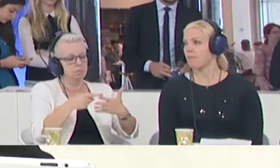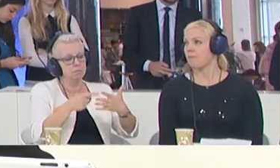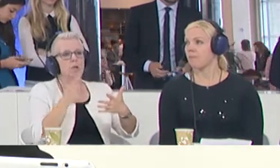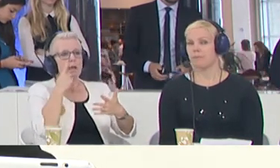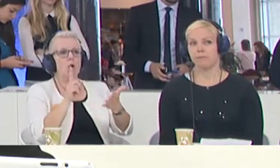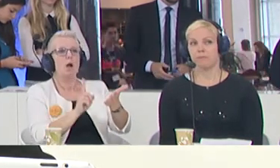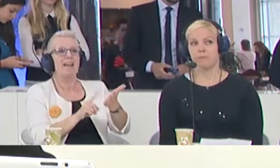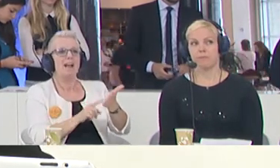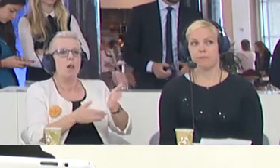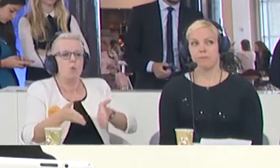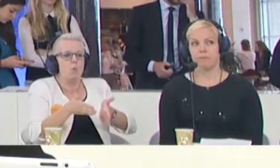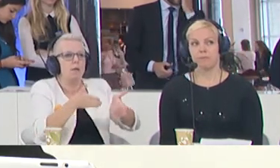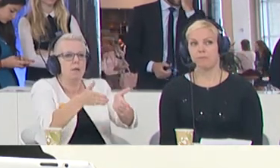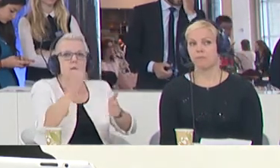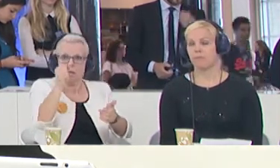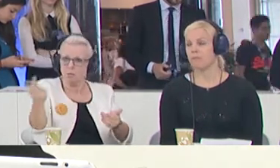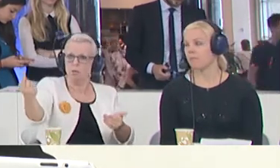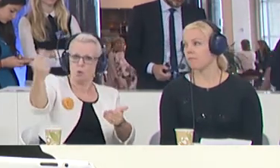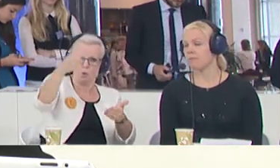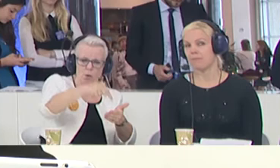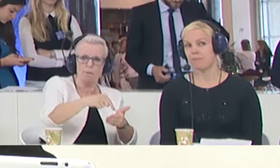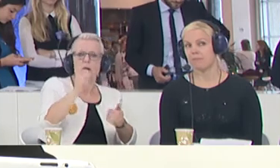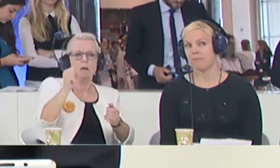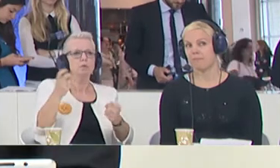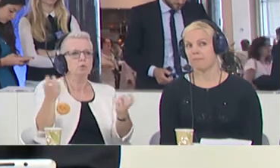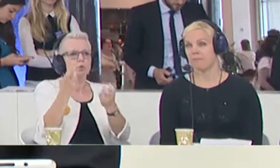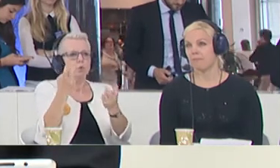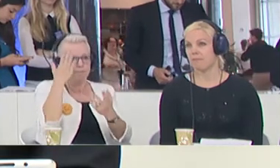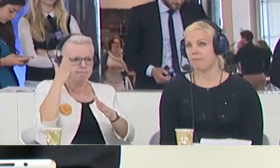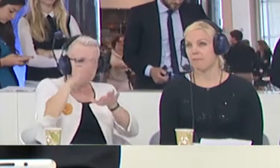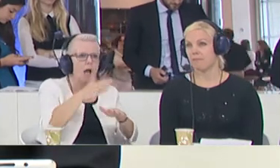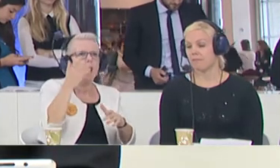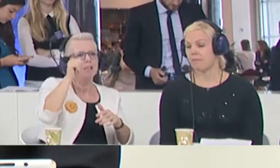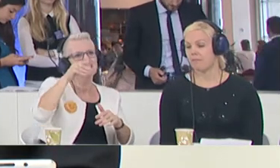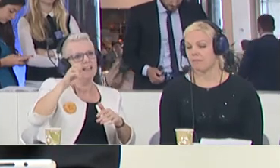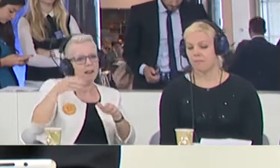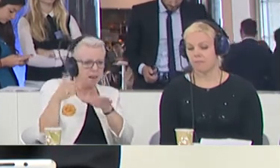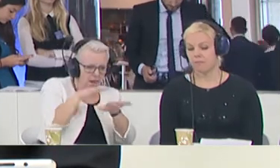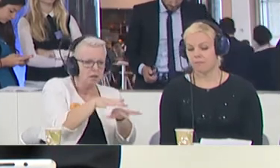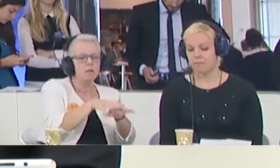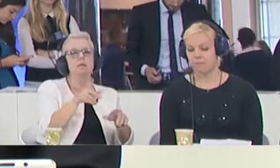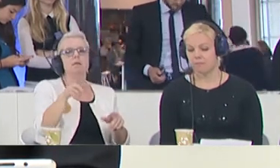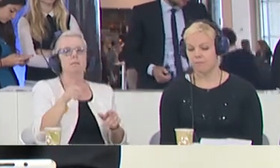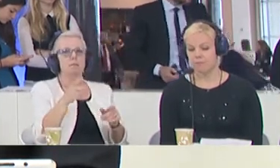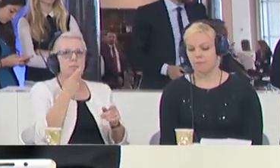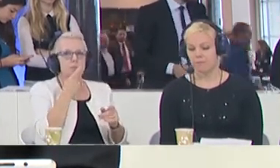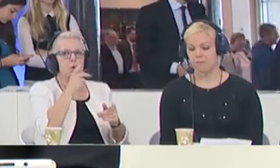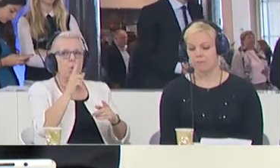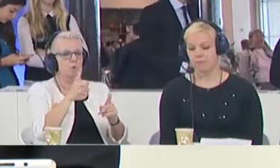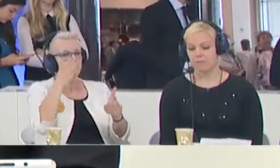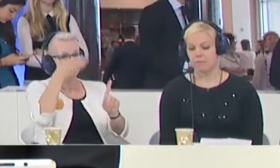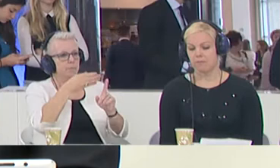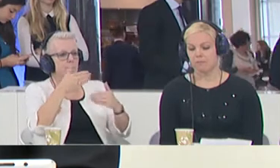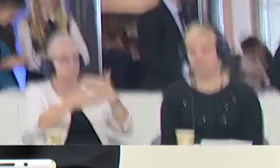legal ways to come into Europe to seek asylum. We have to redirect resources for the integration and reception processes.